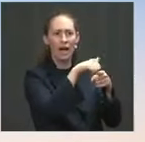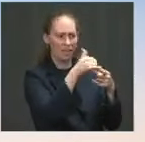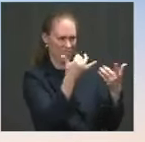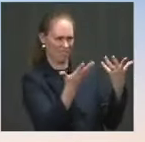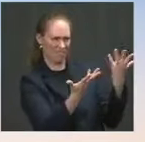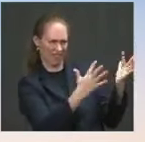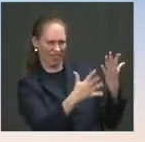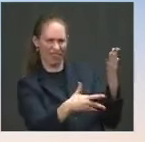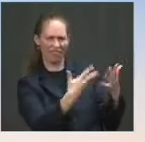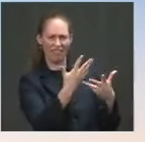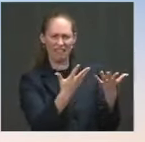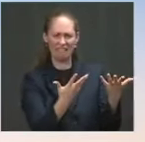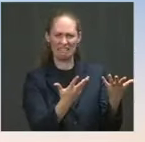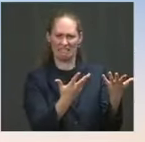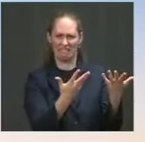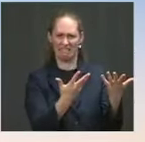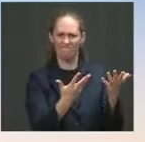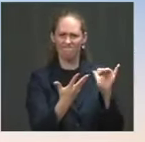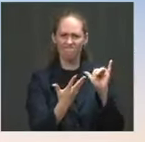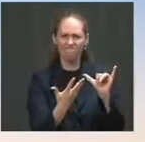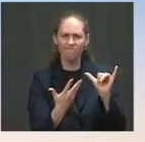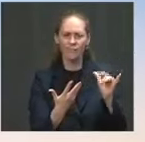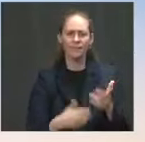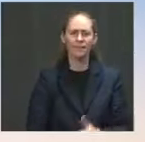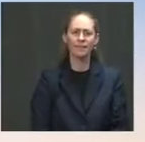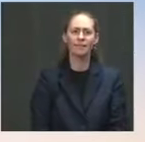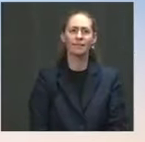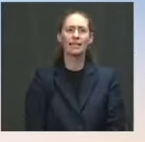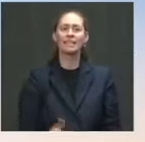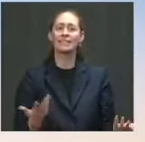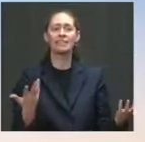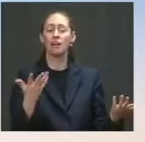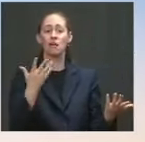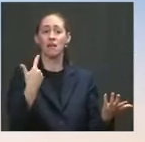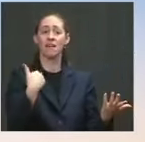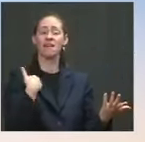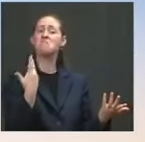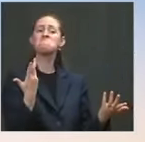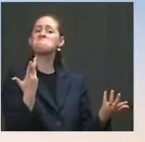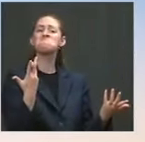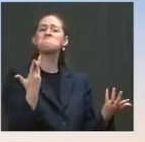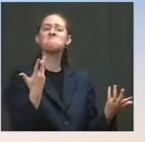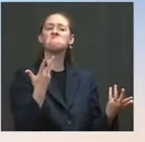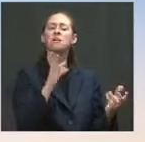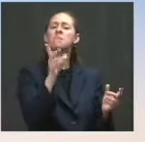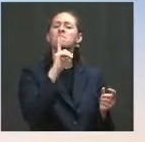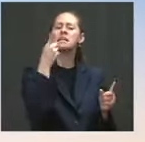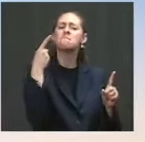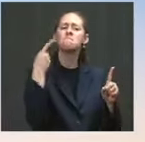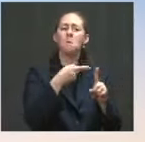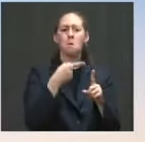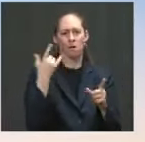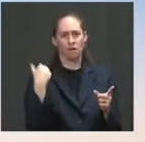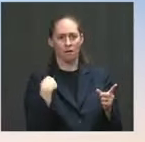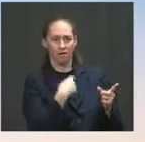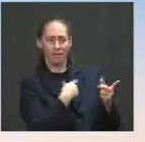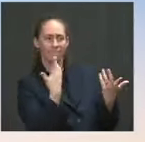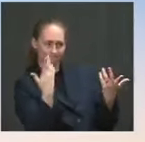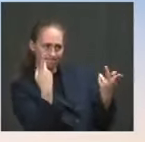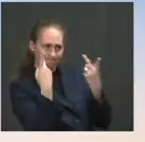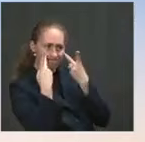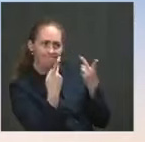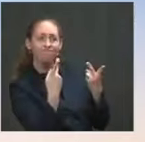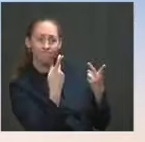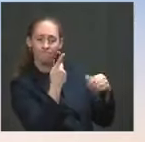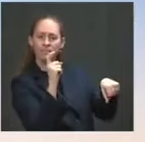we have the luxury of just feeling disappointed. Our view, and the President's view, is that now is the time for them to